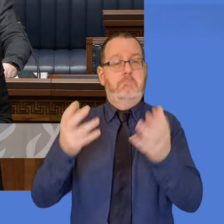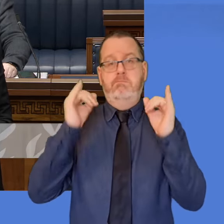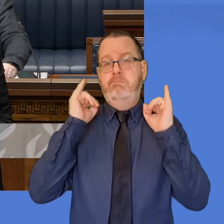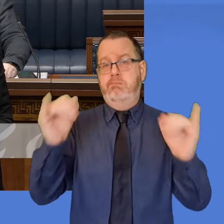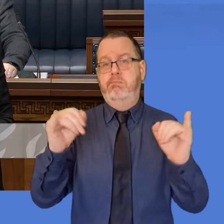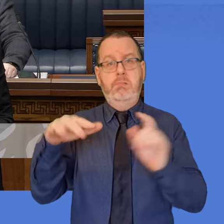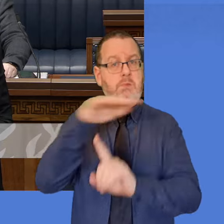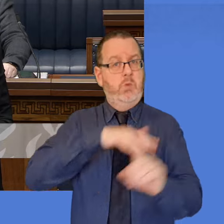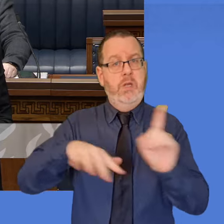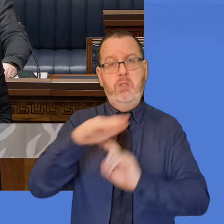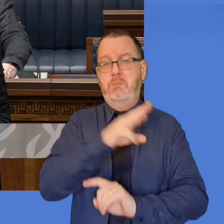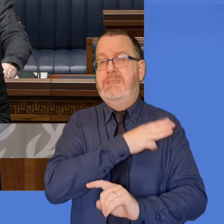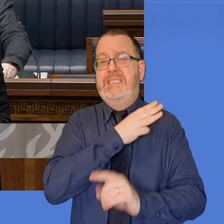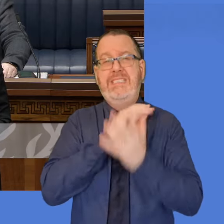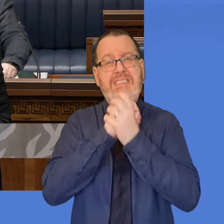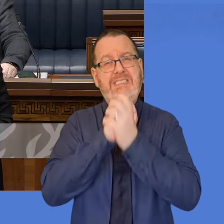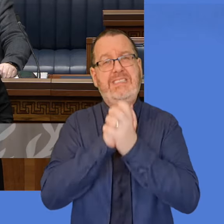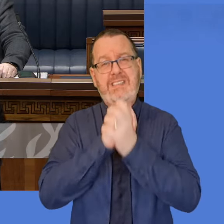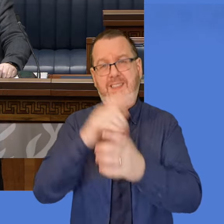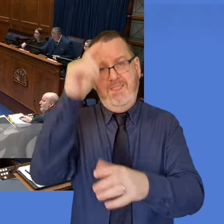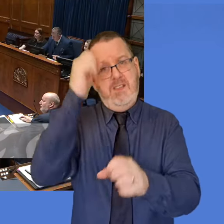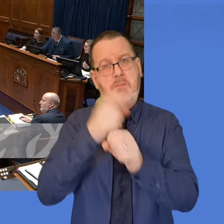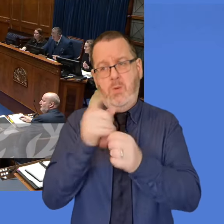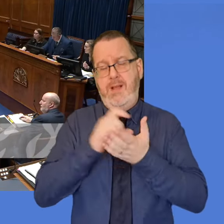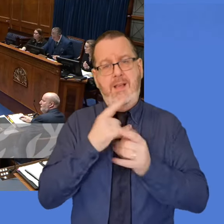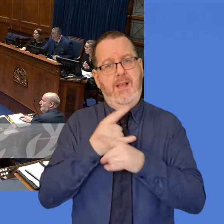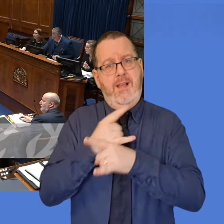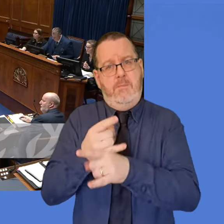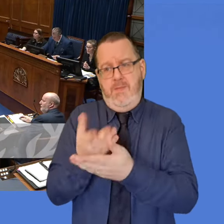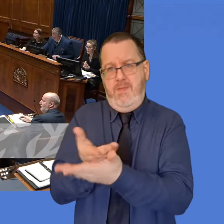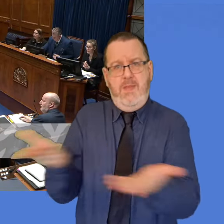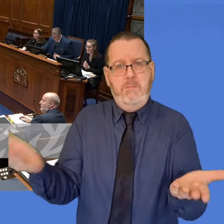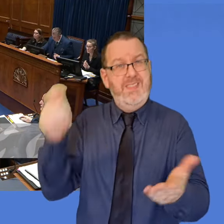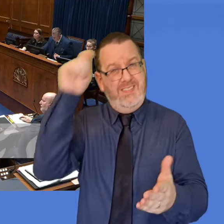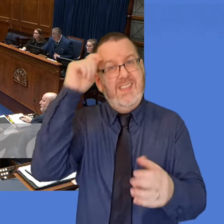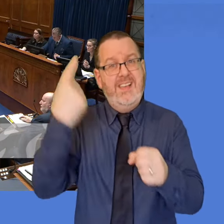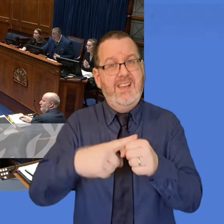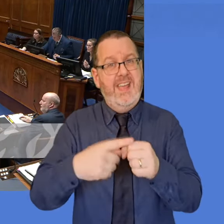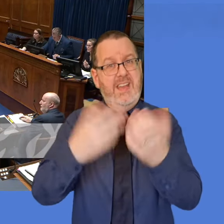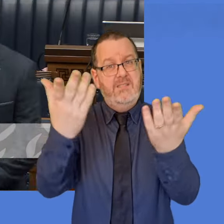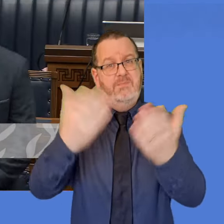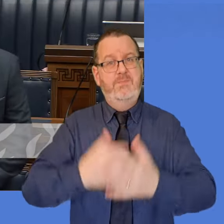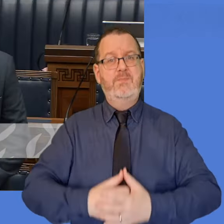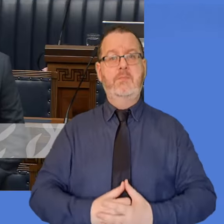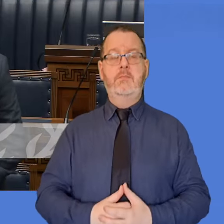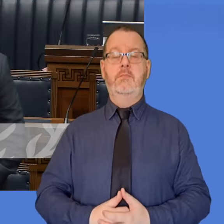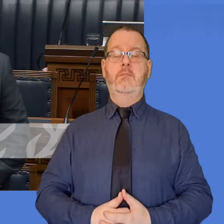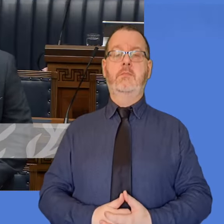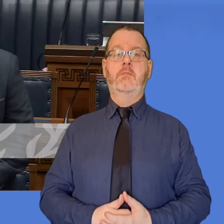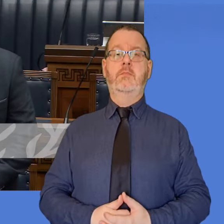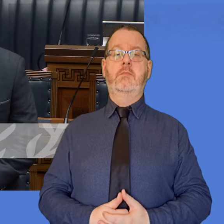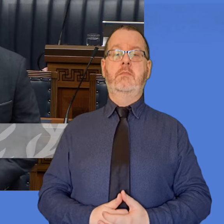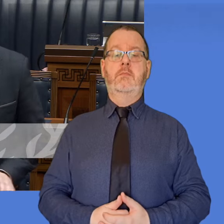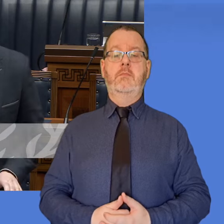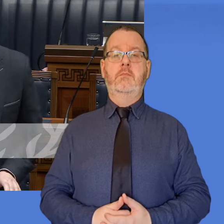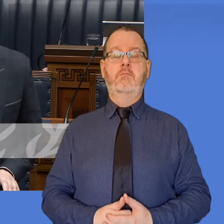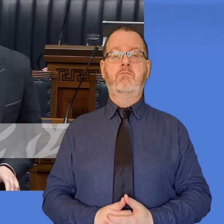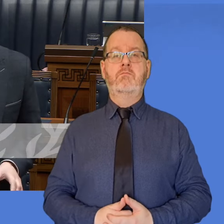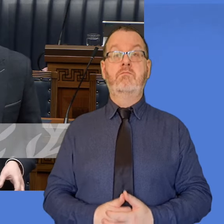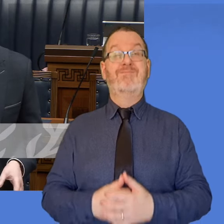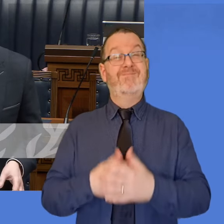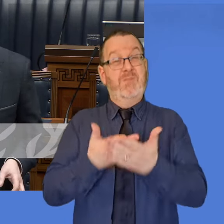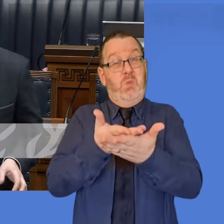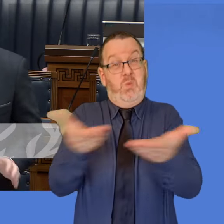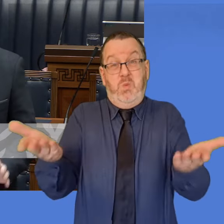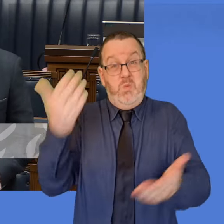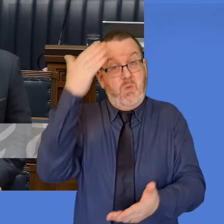I would ask the Minister to strongly reconsider that. Mr Speaker, the Member will understand